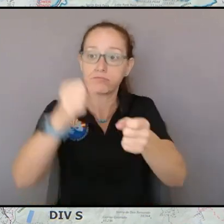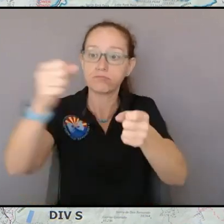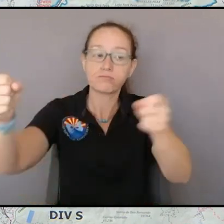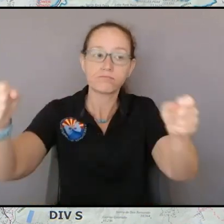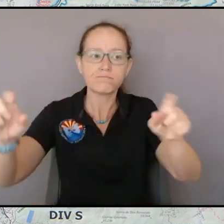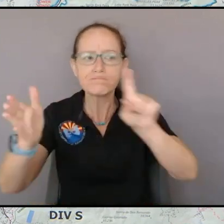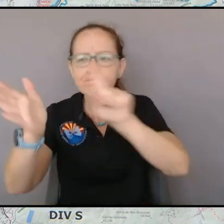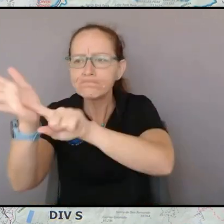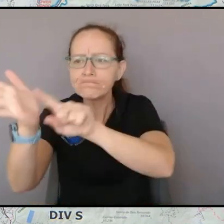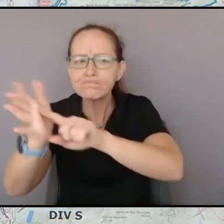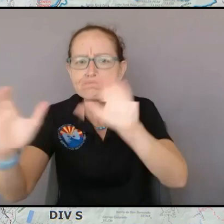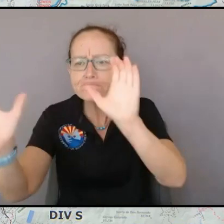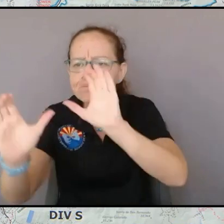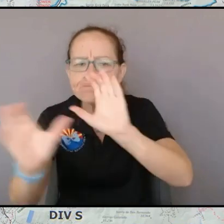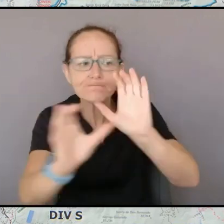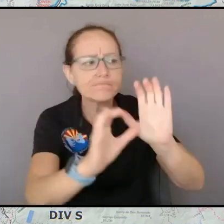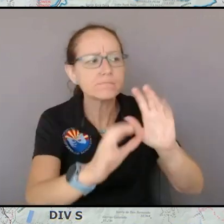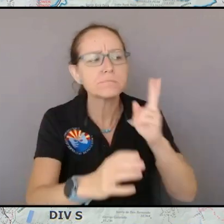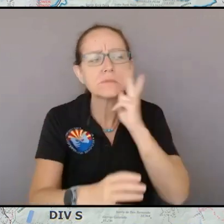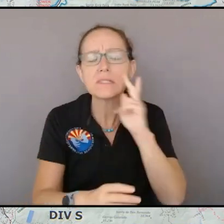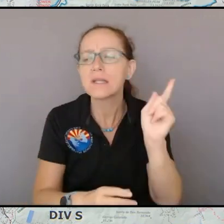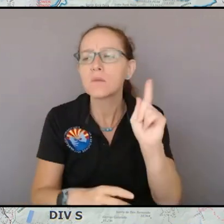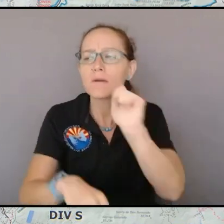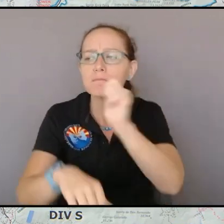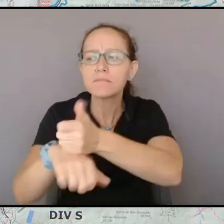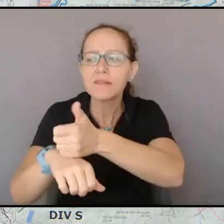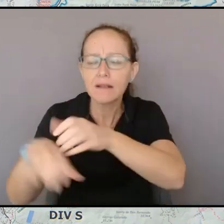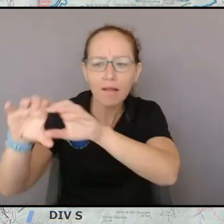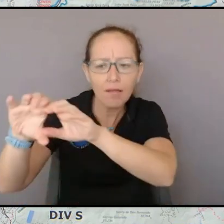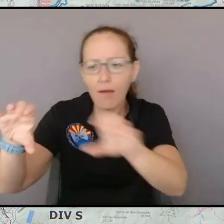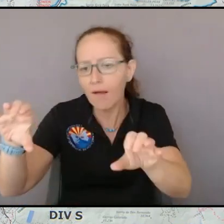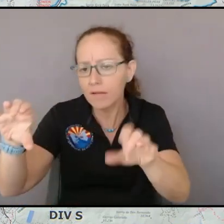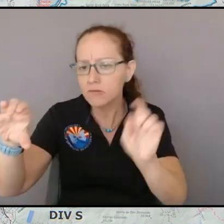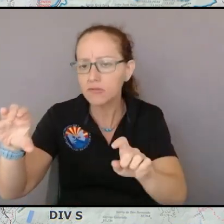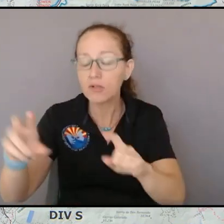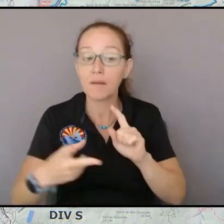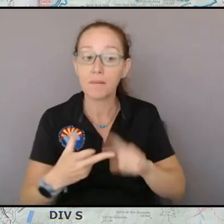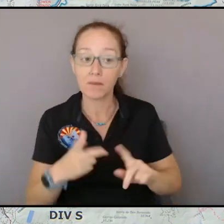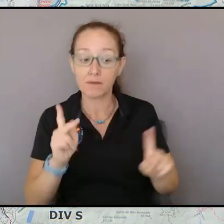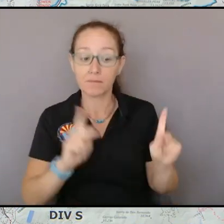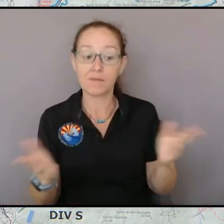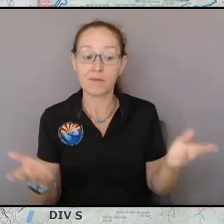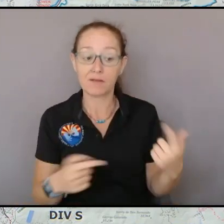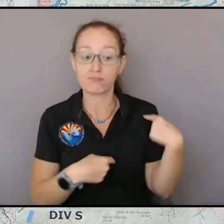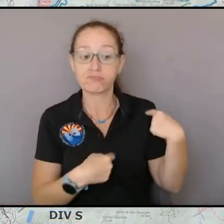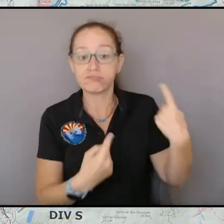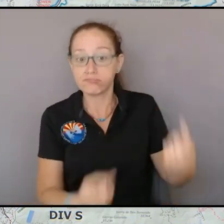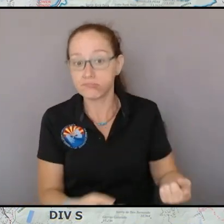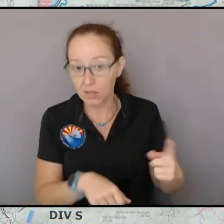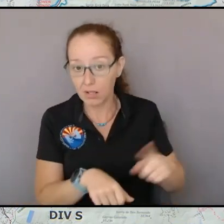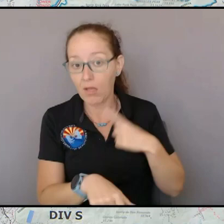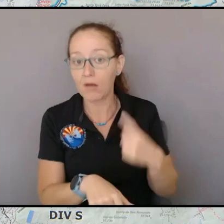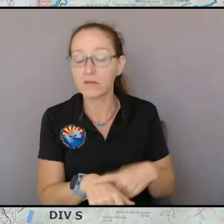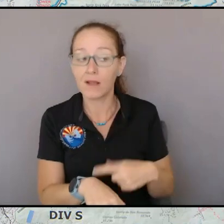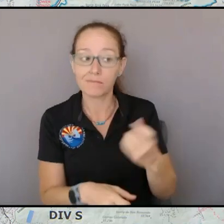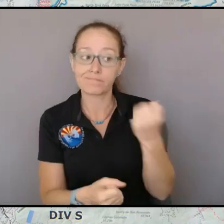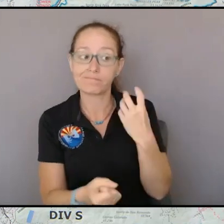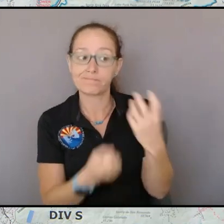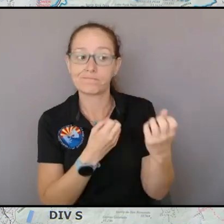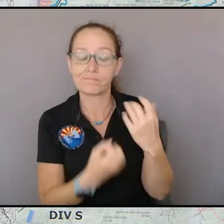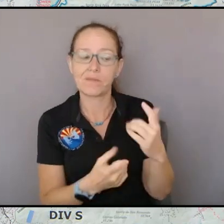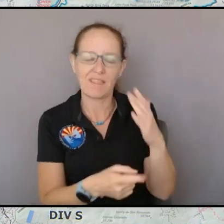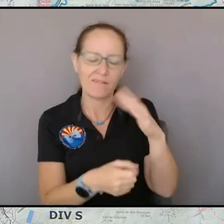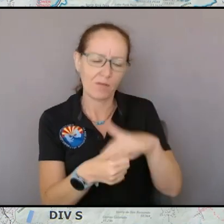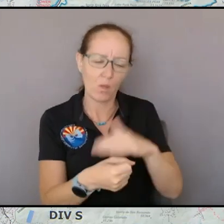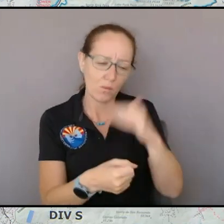and then we also have people that have been here for a long time that local knowledge that we use to inform our decisions we look at